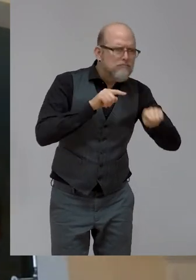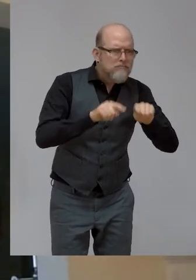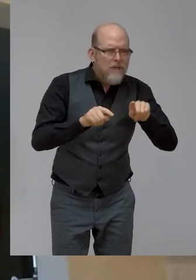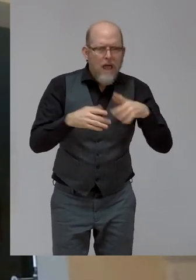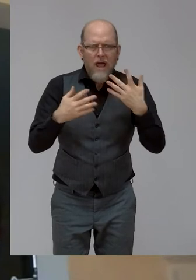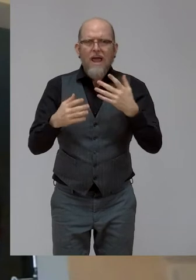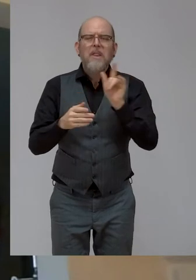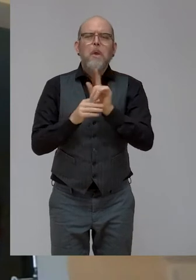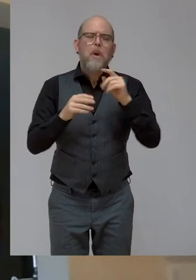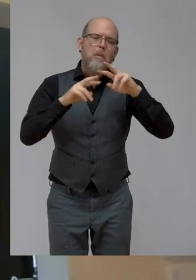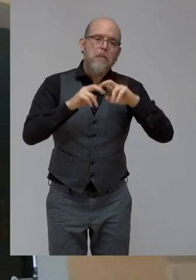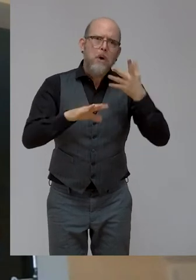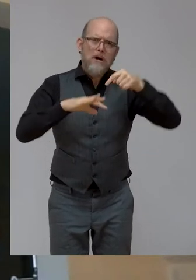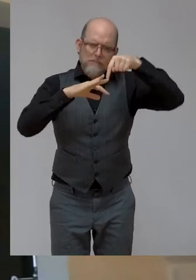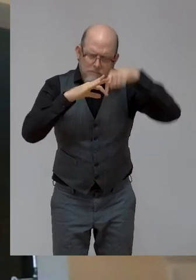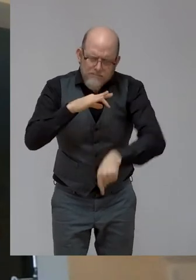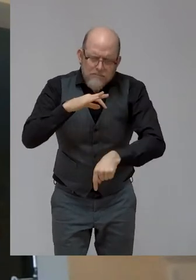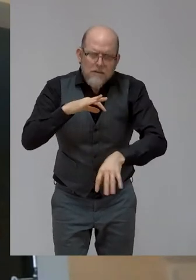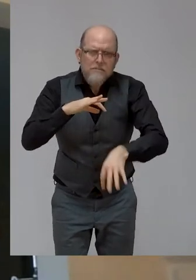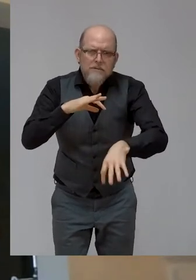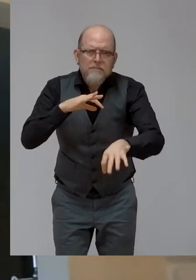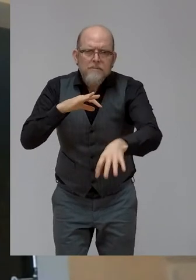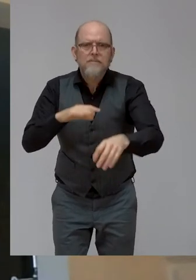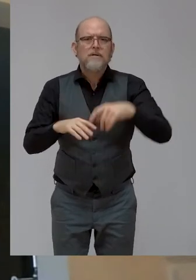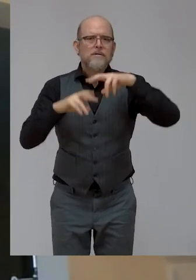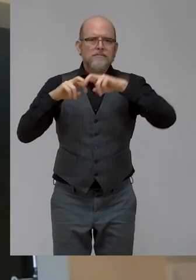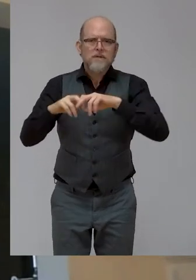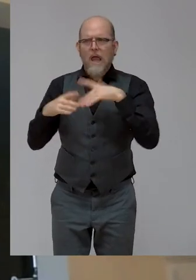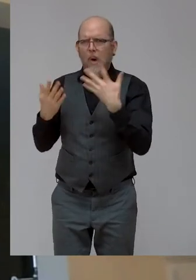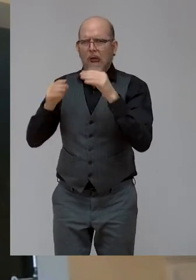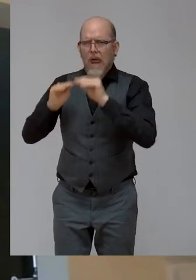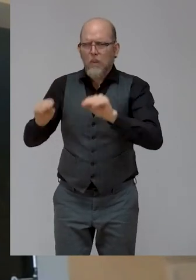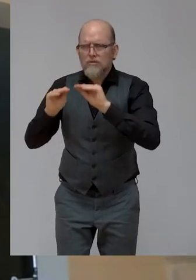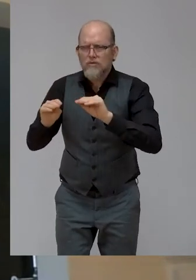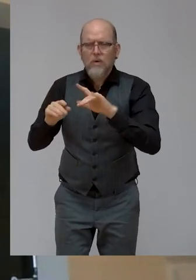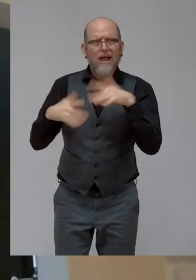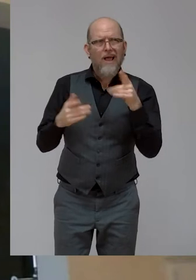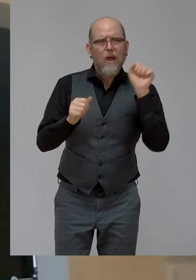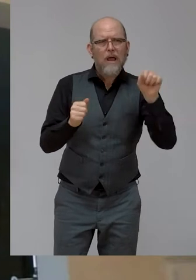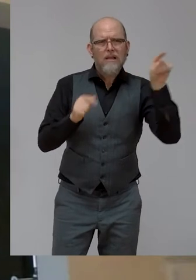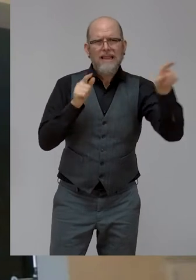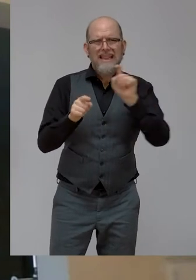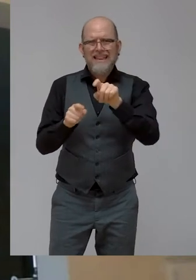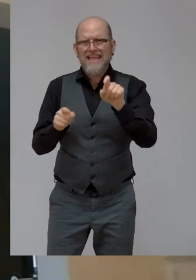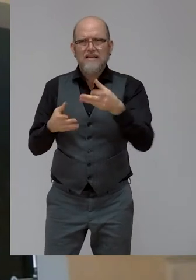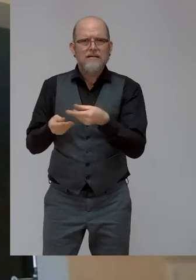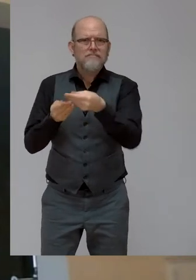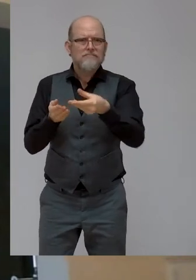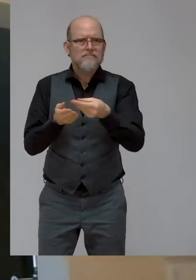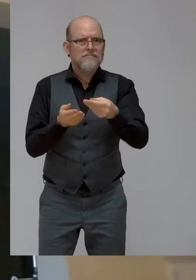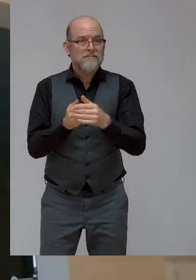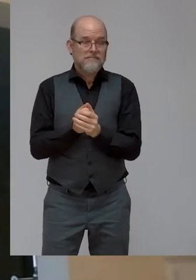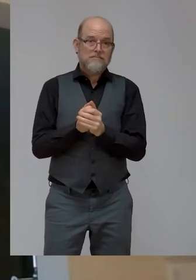how vocational training is working. Does this work? Are there pathways from vocational training into the actual formal